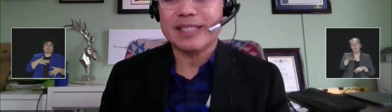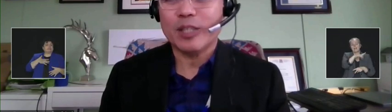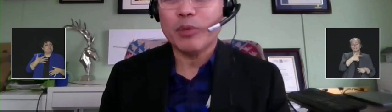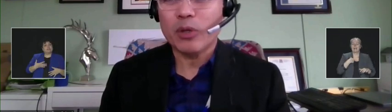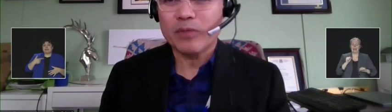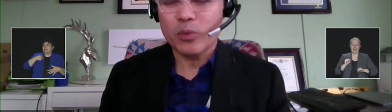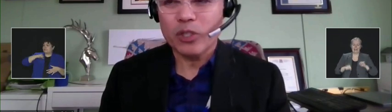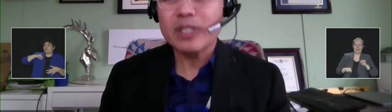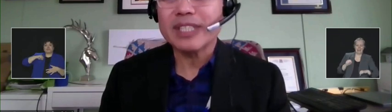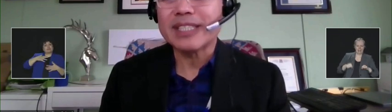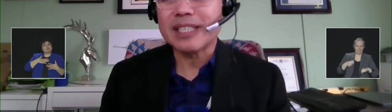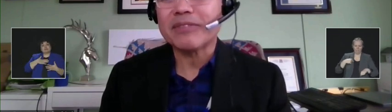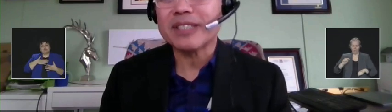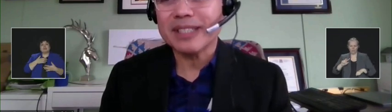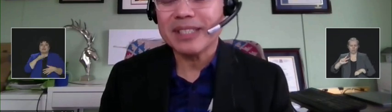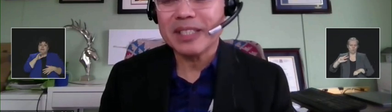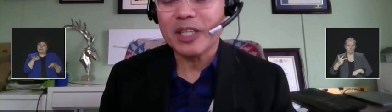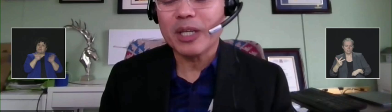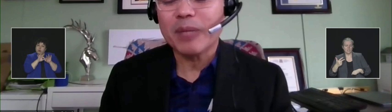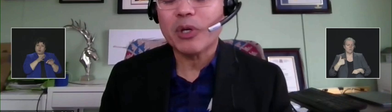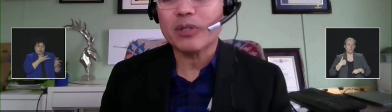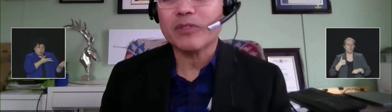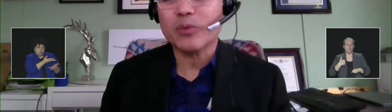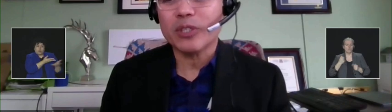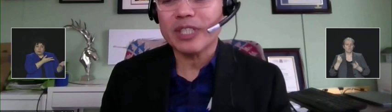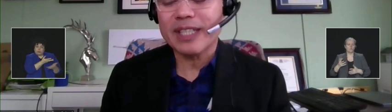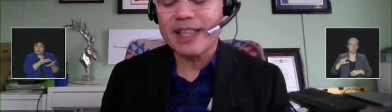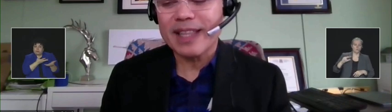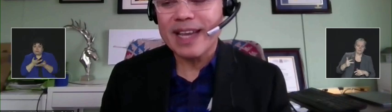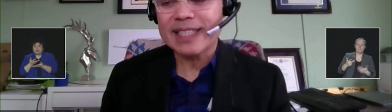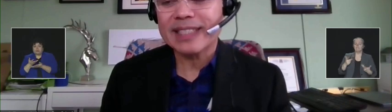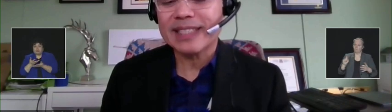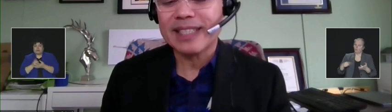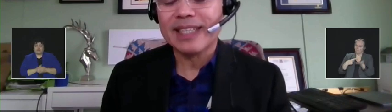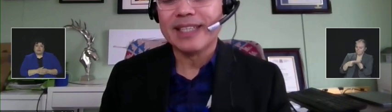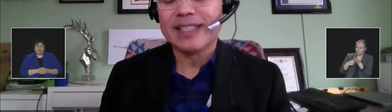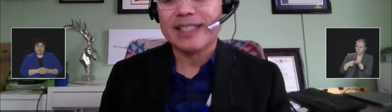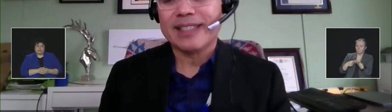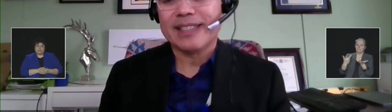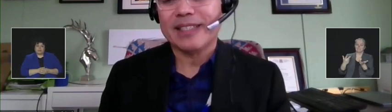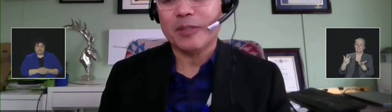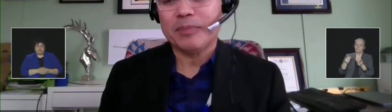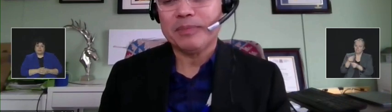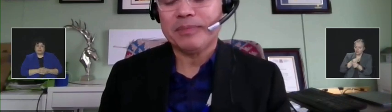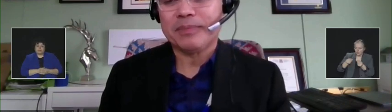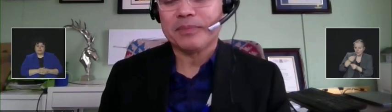It's a part of the work. It's definitely a part of the work that